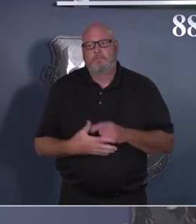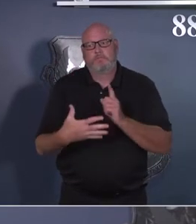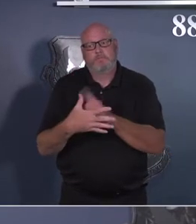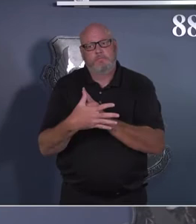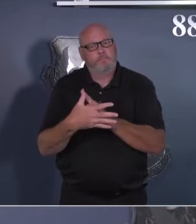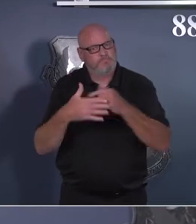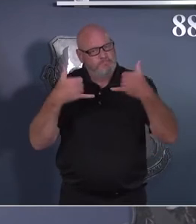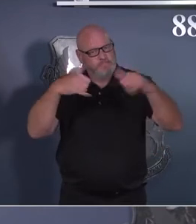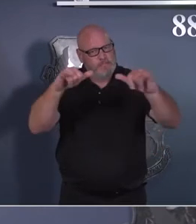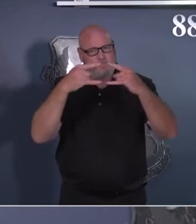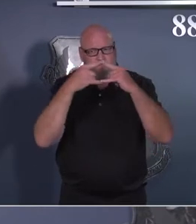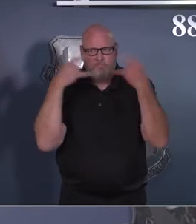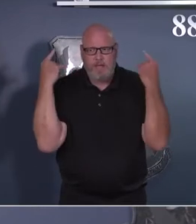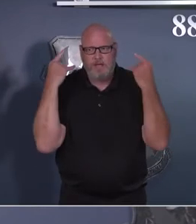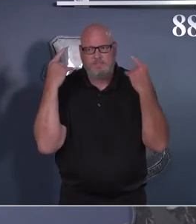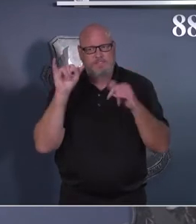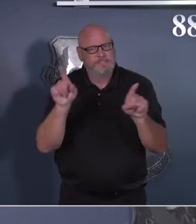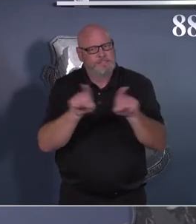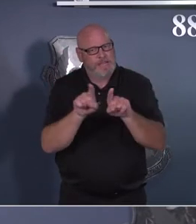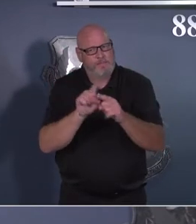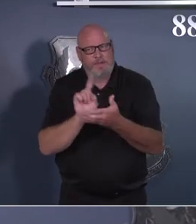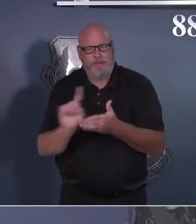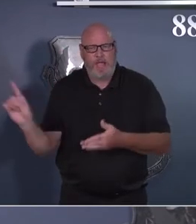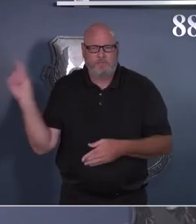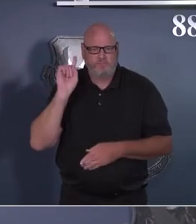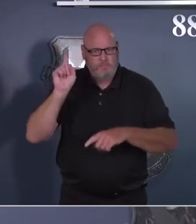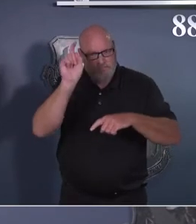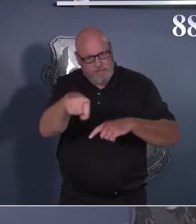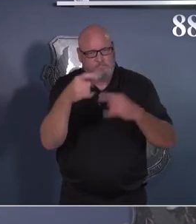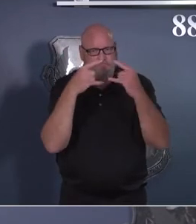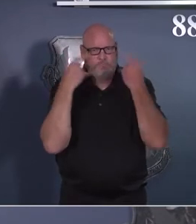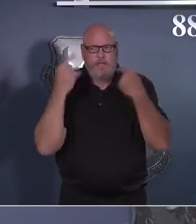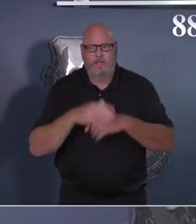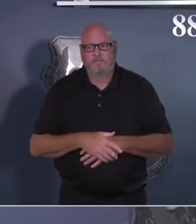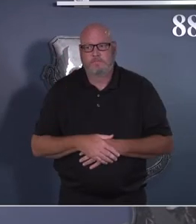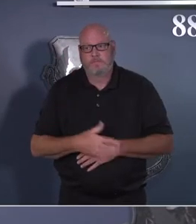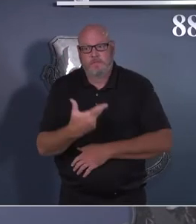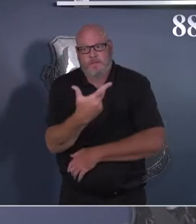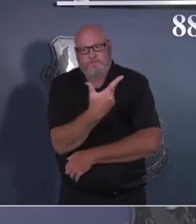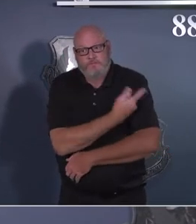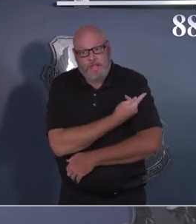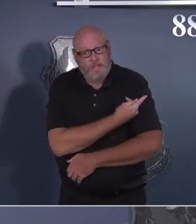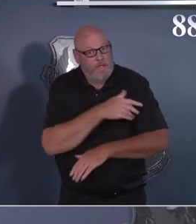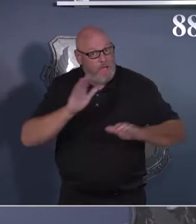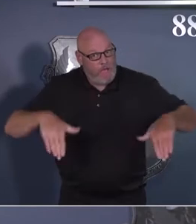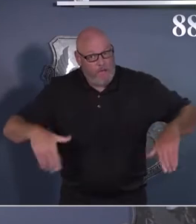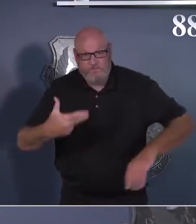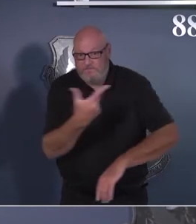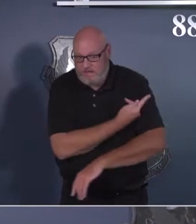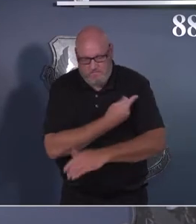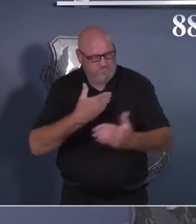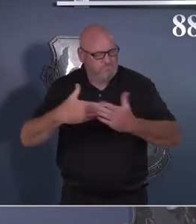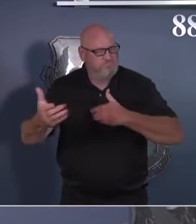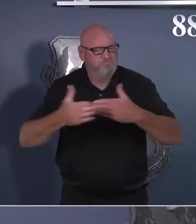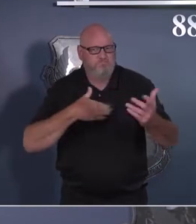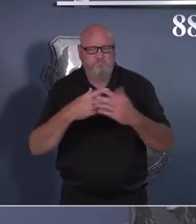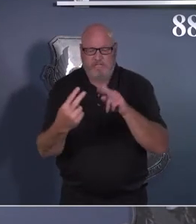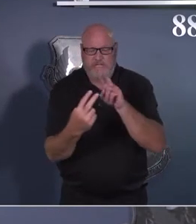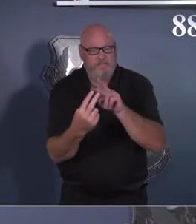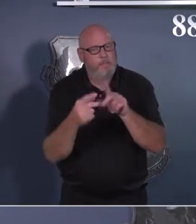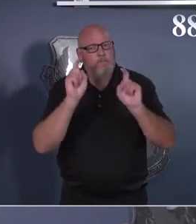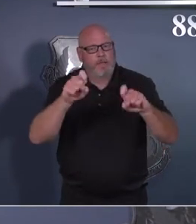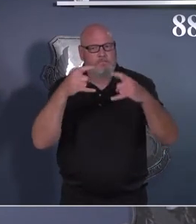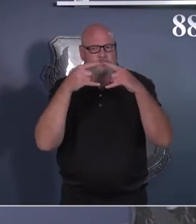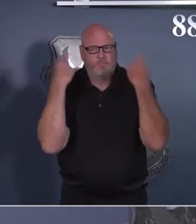mandate came out last week. And so whether you're vaccinated or unvaccinated, mask wear is still required indoors. And there's some